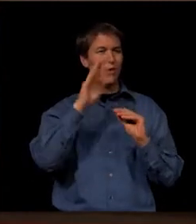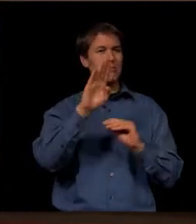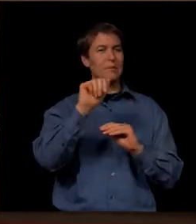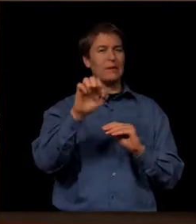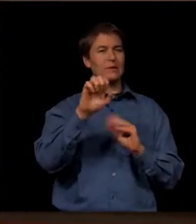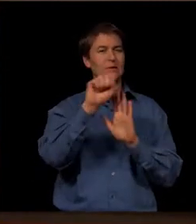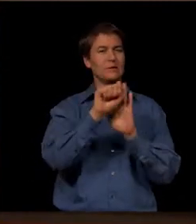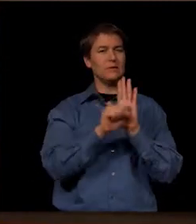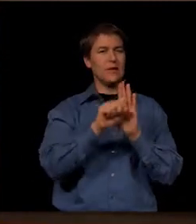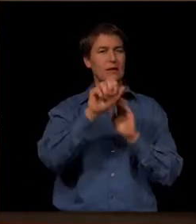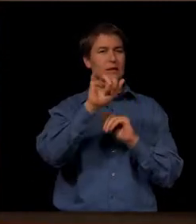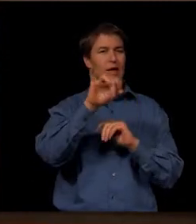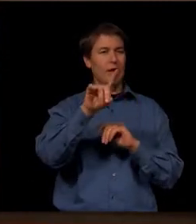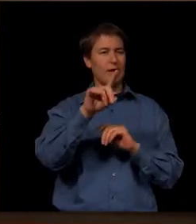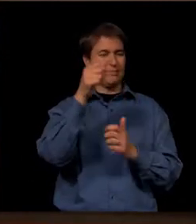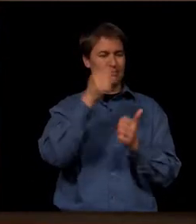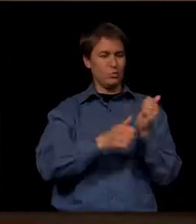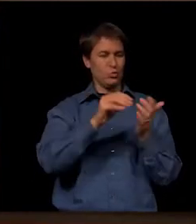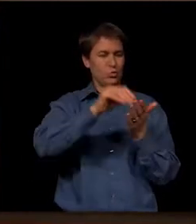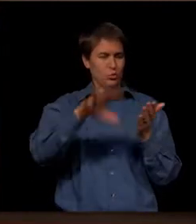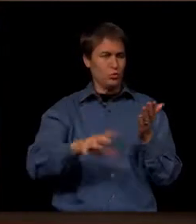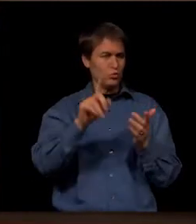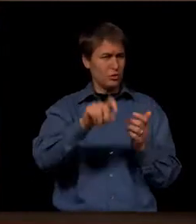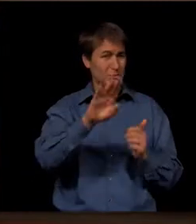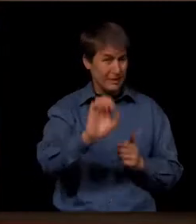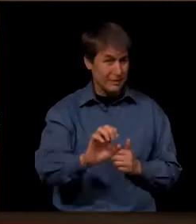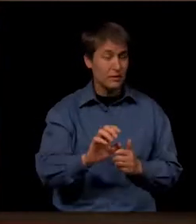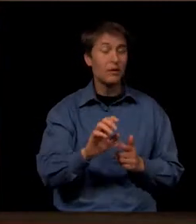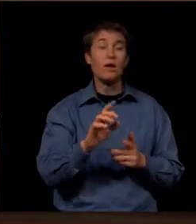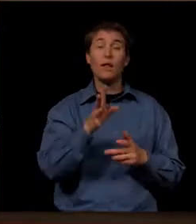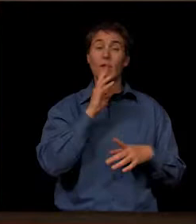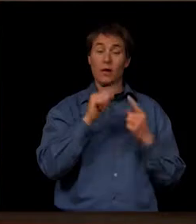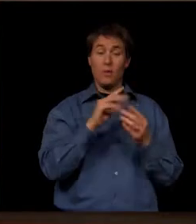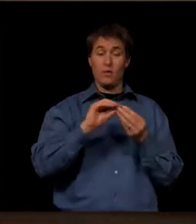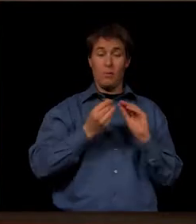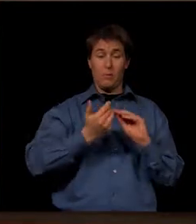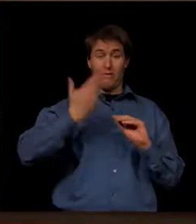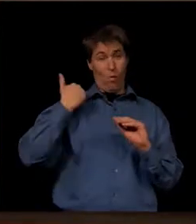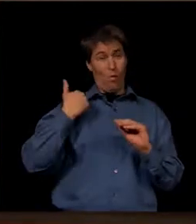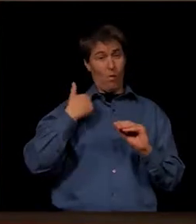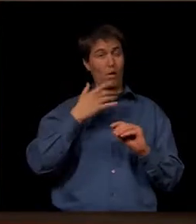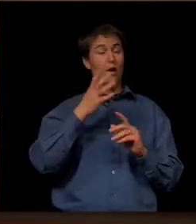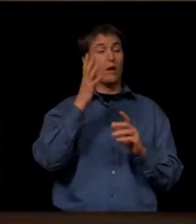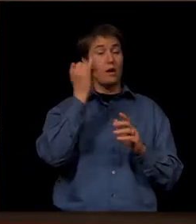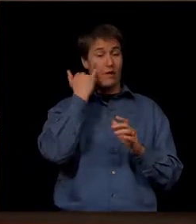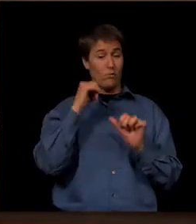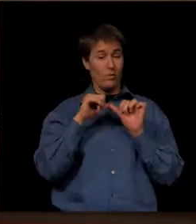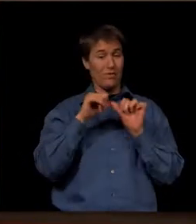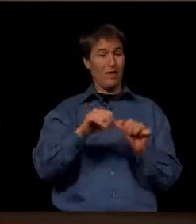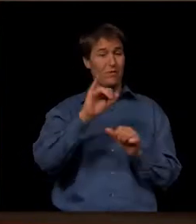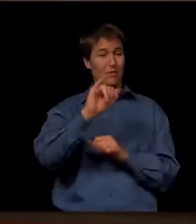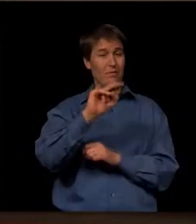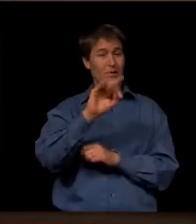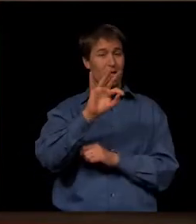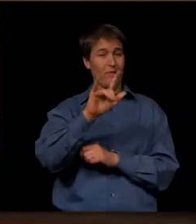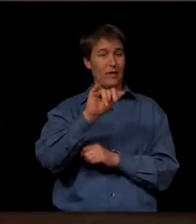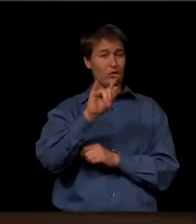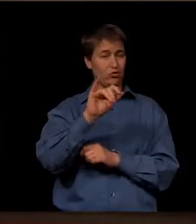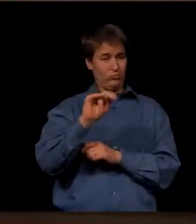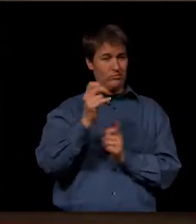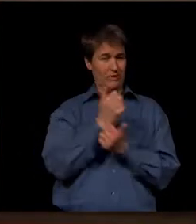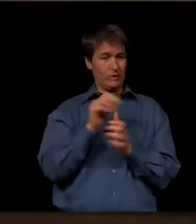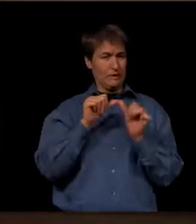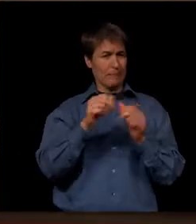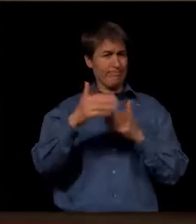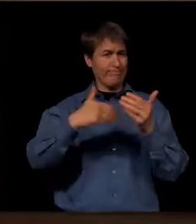the number should be. They did talk a lot about what the number had been and what it would be if we kept up with inflation and those kinds of